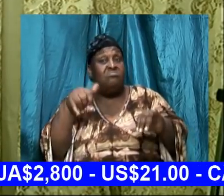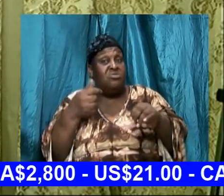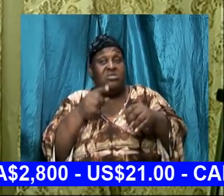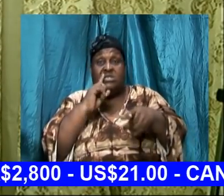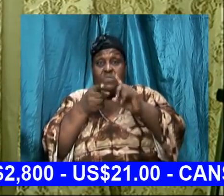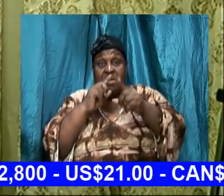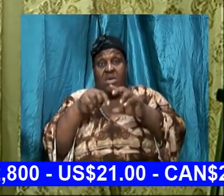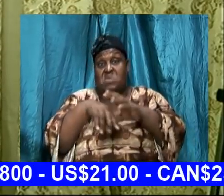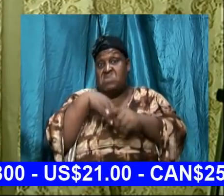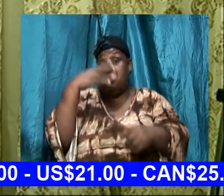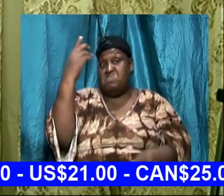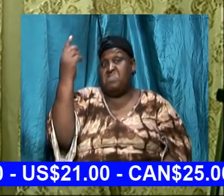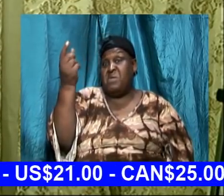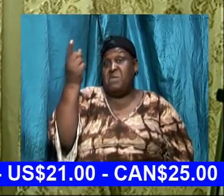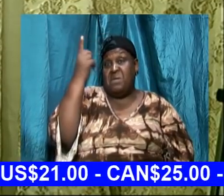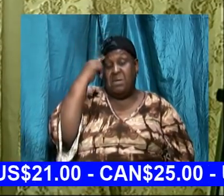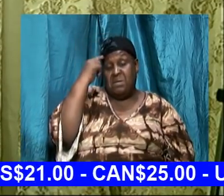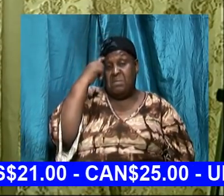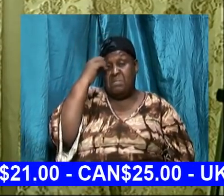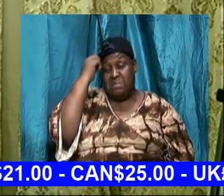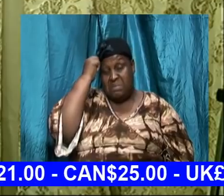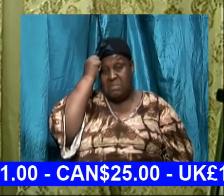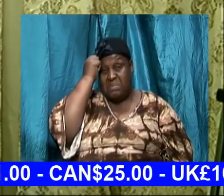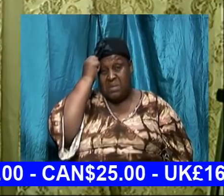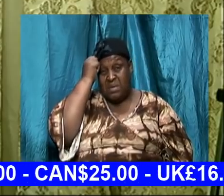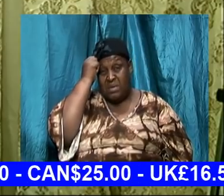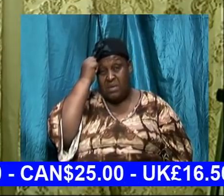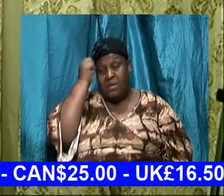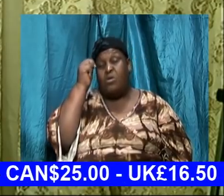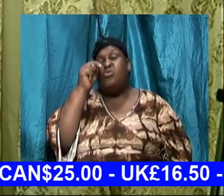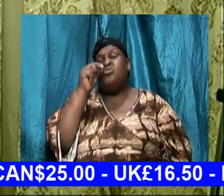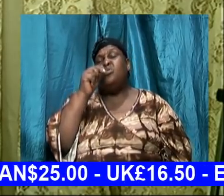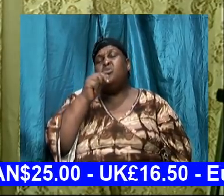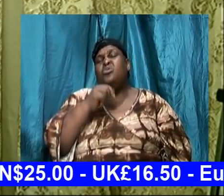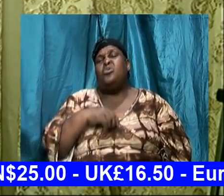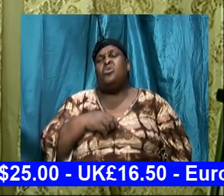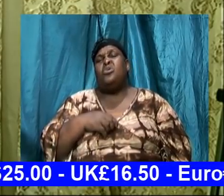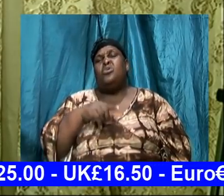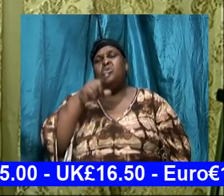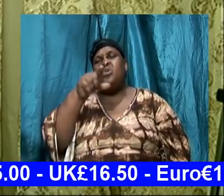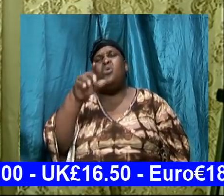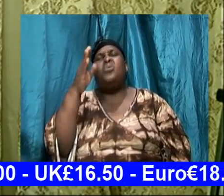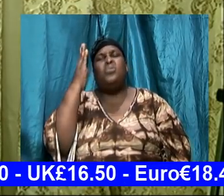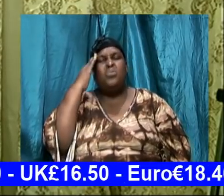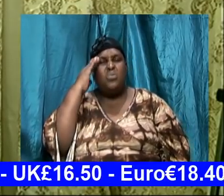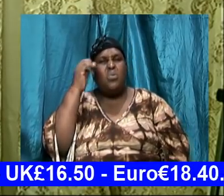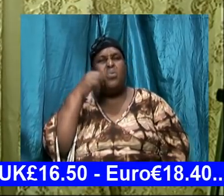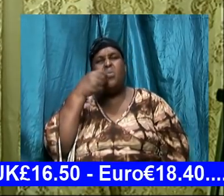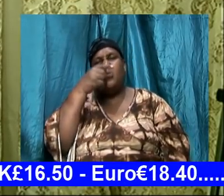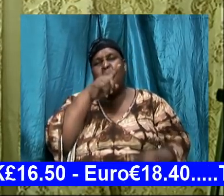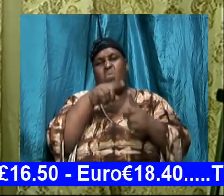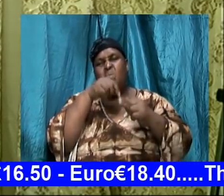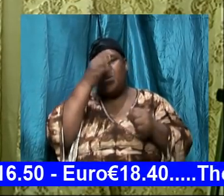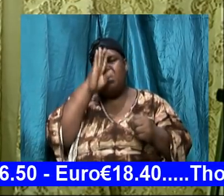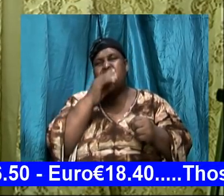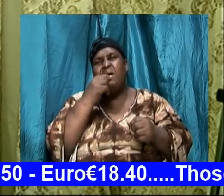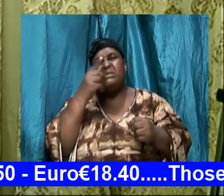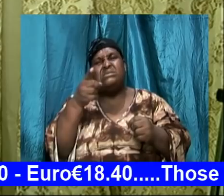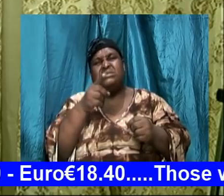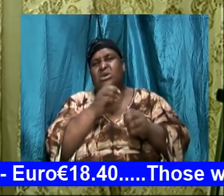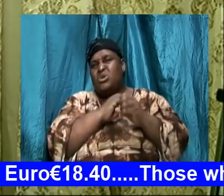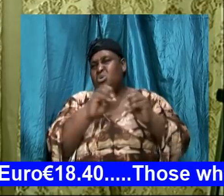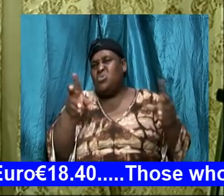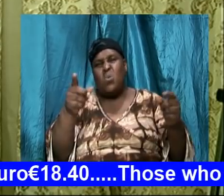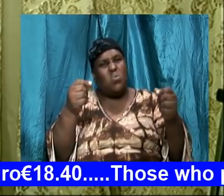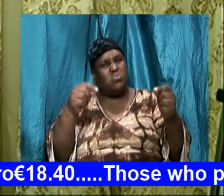of our heads. Did you know that when God tells us not to do a particular thing is not because he's exerting his authority and saying